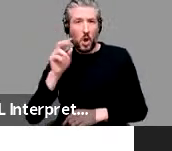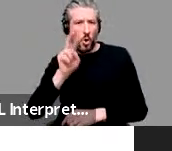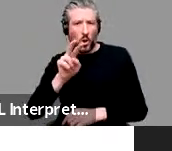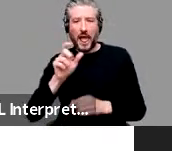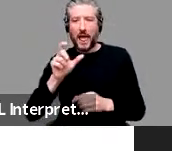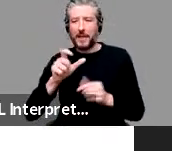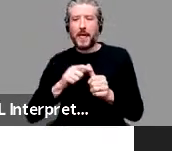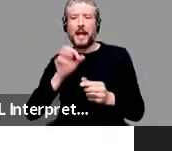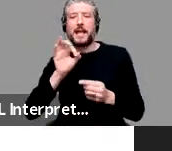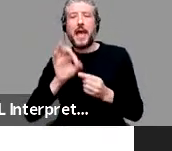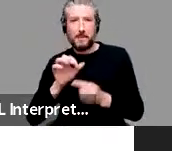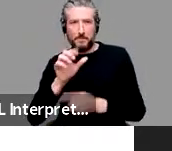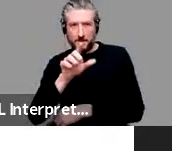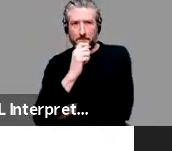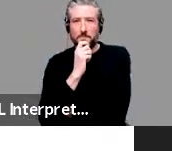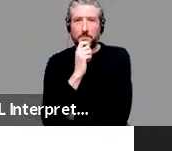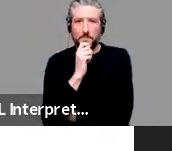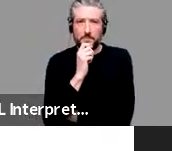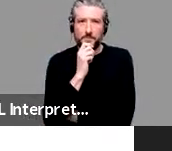um,